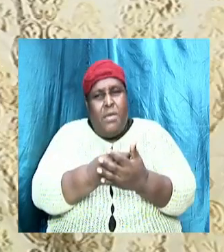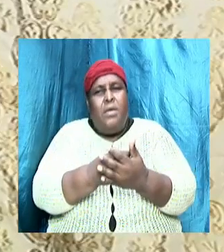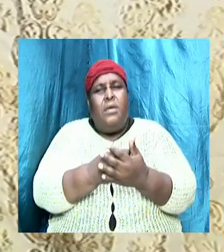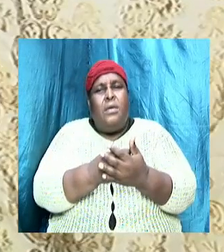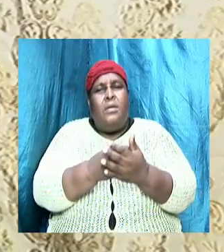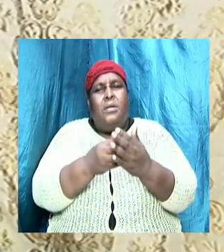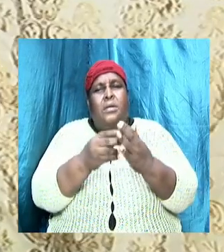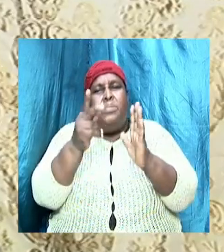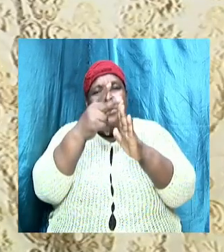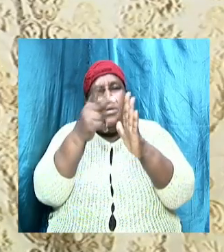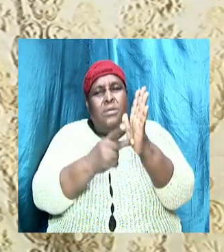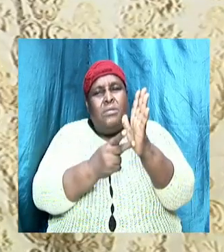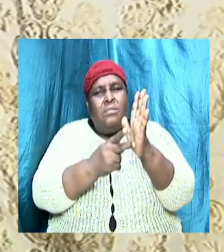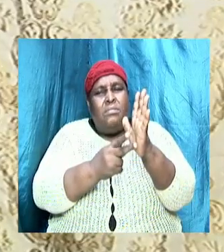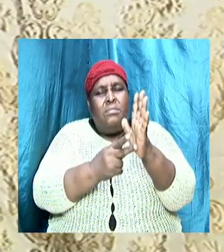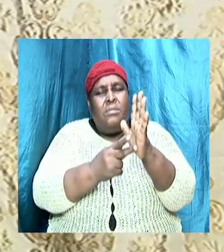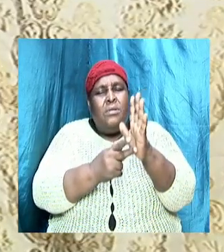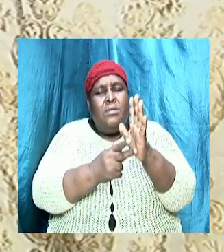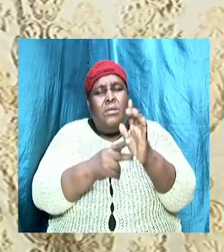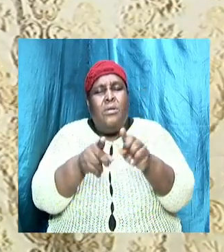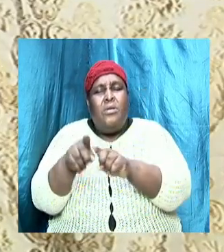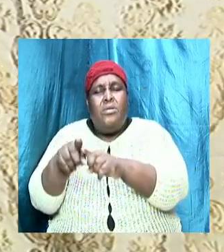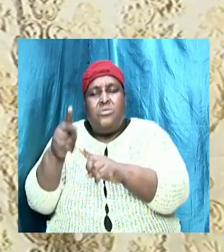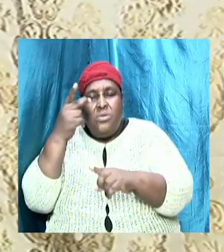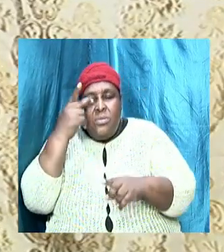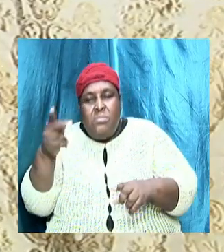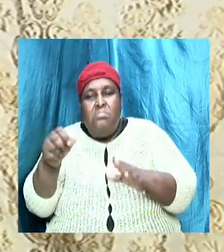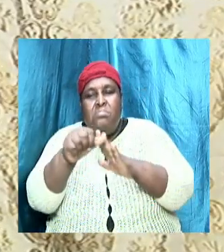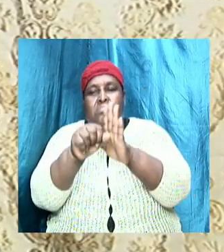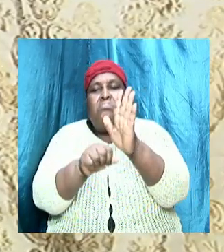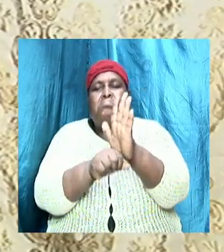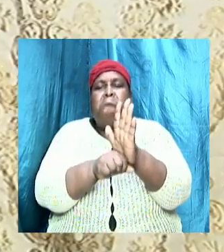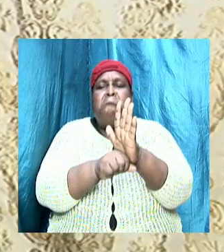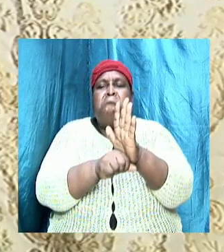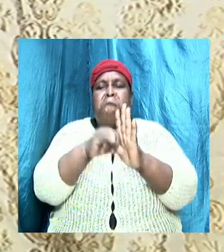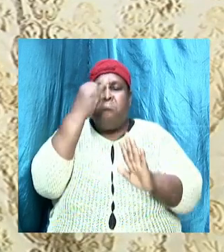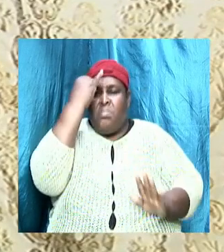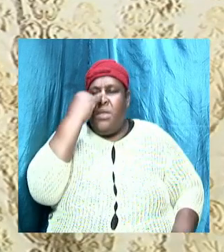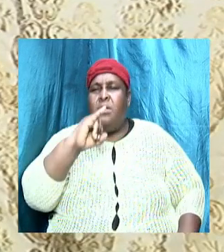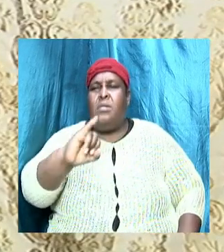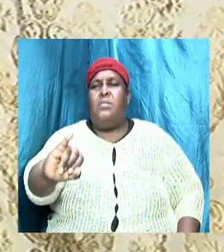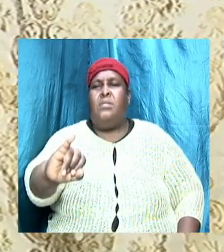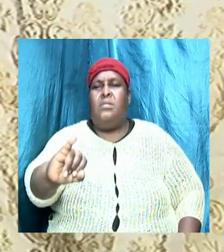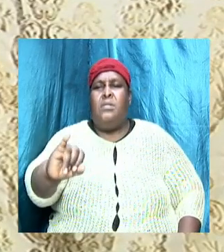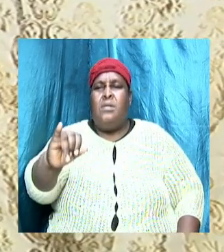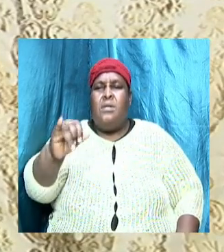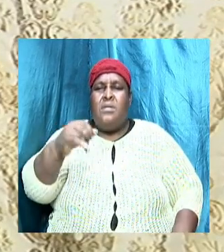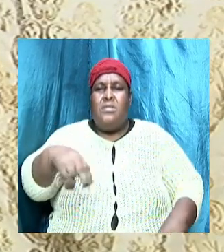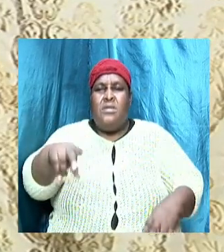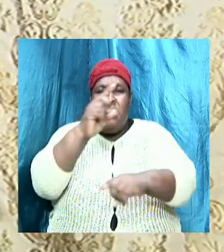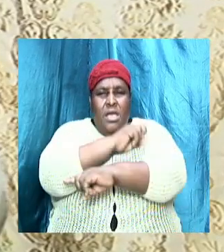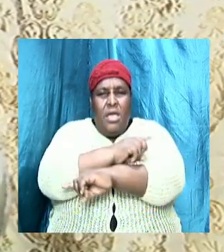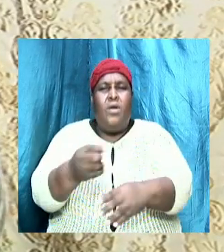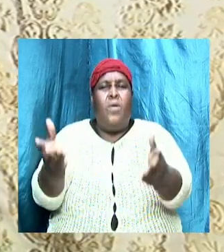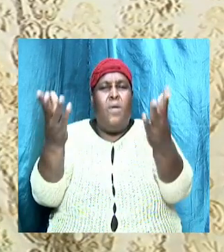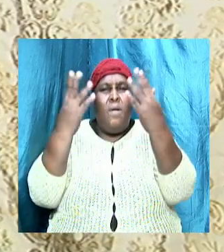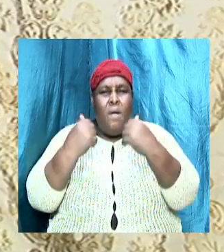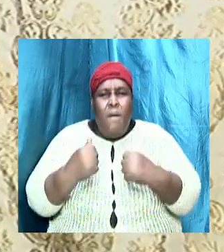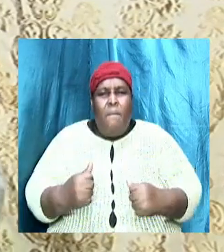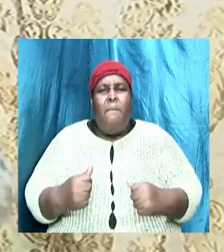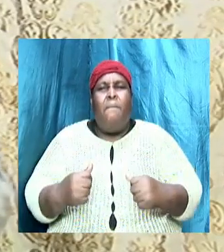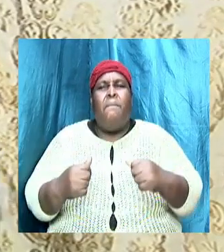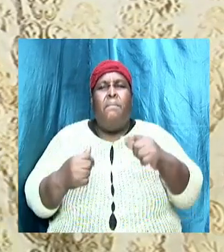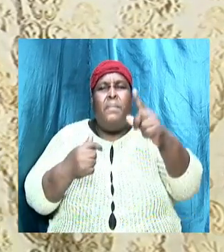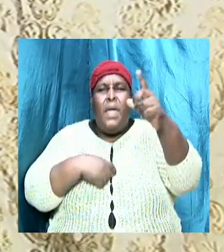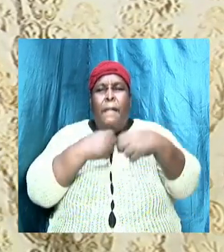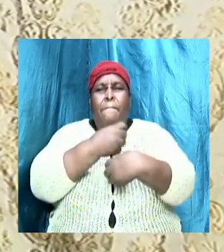look at the scripture in Jeremiah 31, 31 to 33. It says, Behold the days cometh, saith the Lord, that I will make